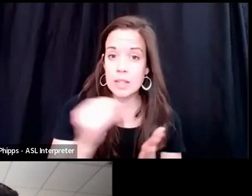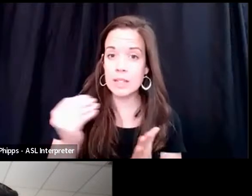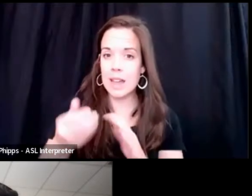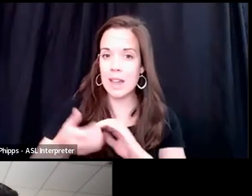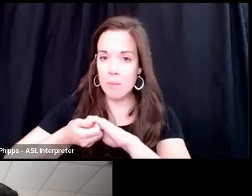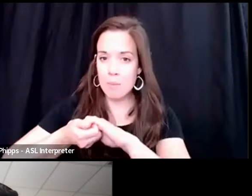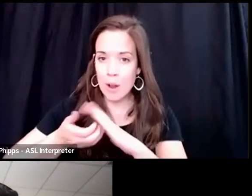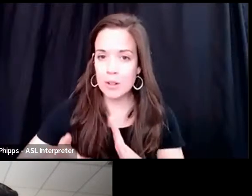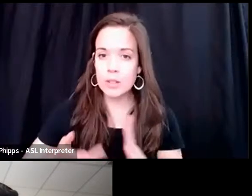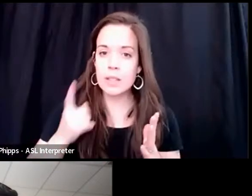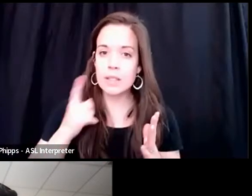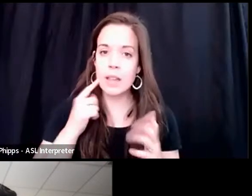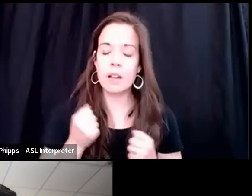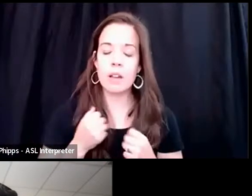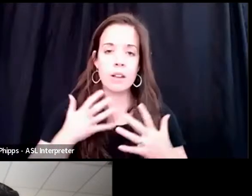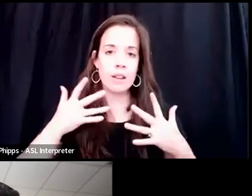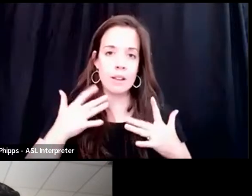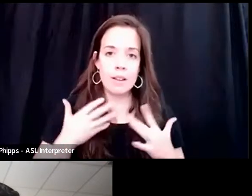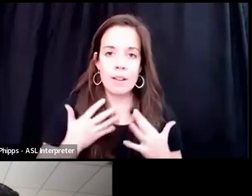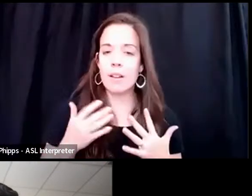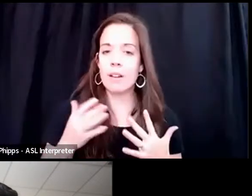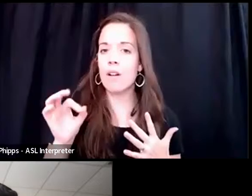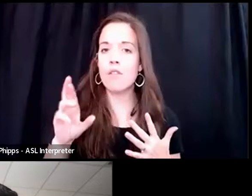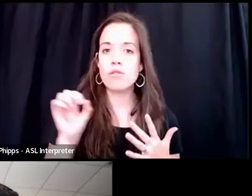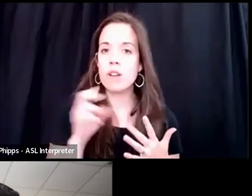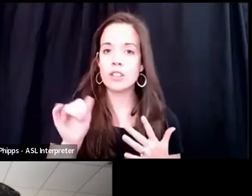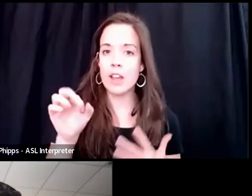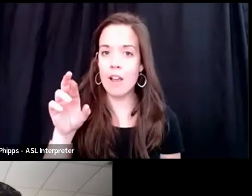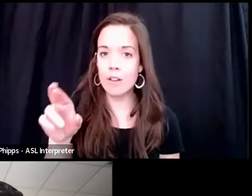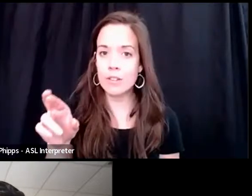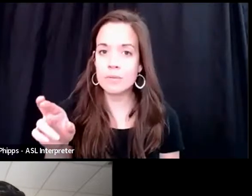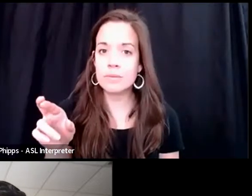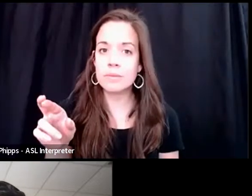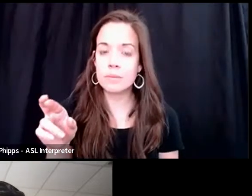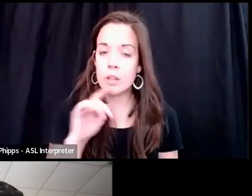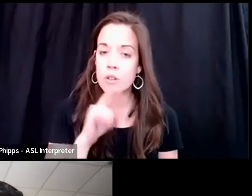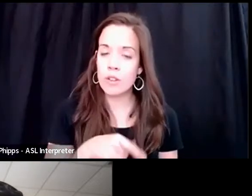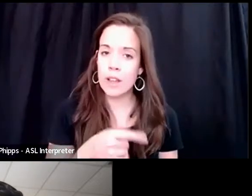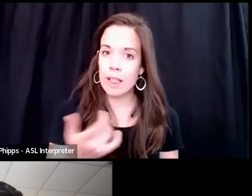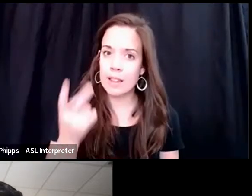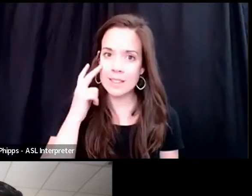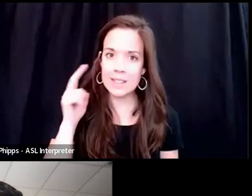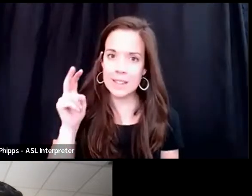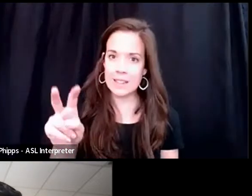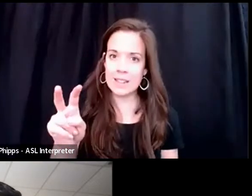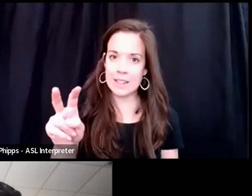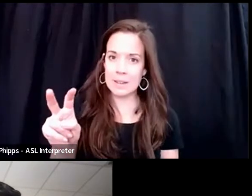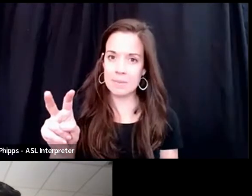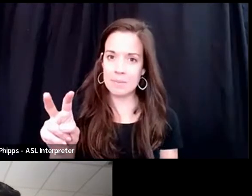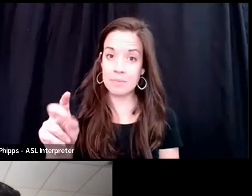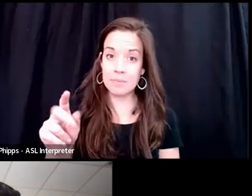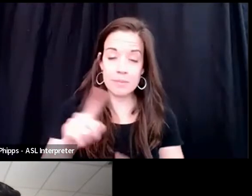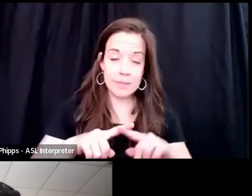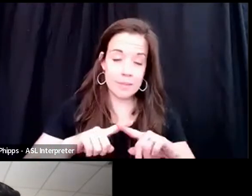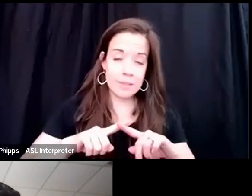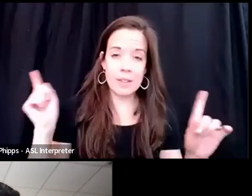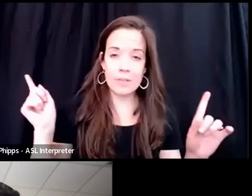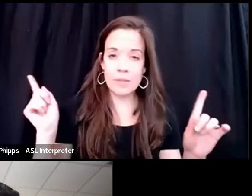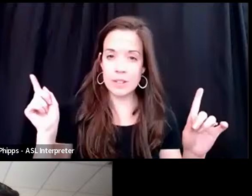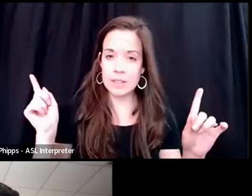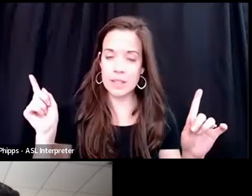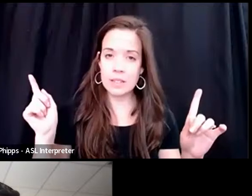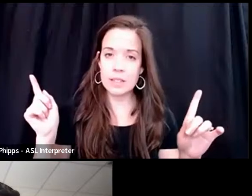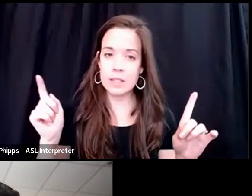a breath of fresh air. Um, they really see the, the really significant differences in